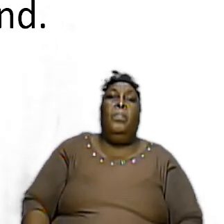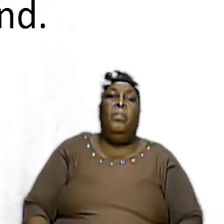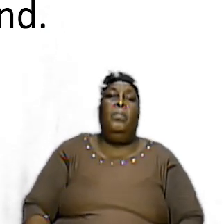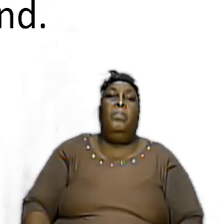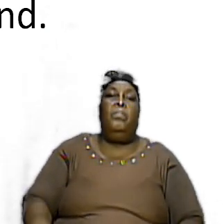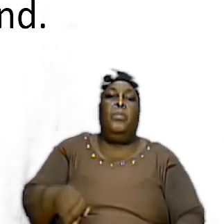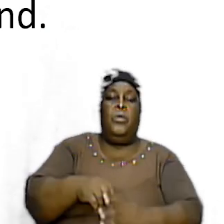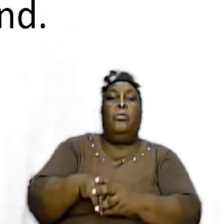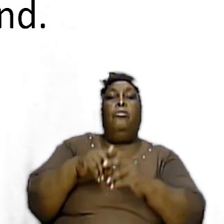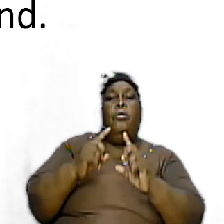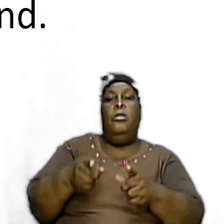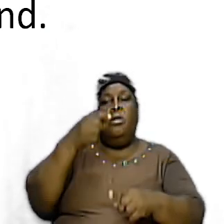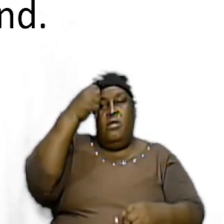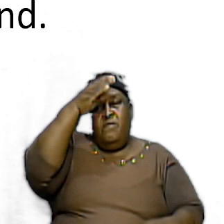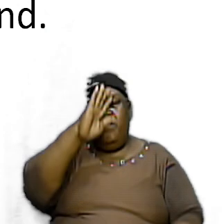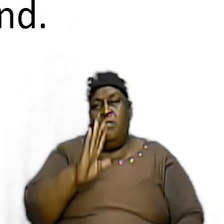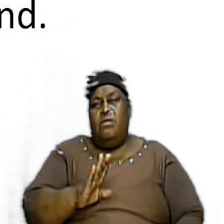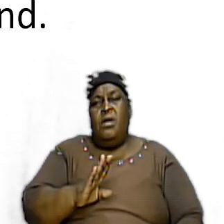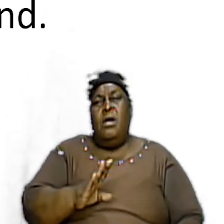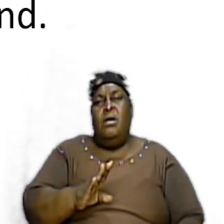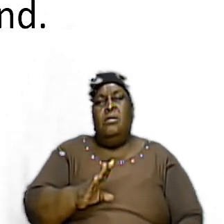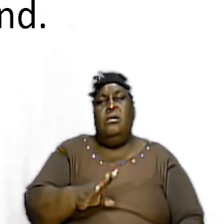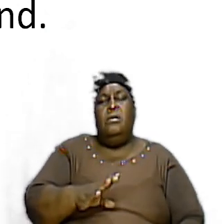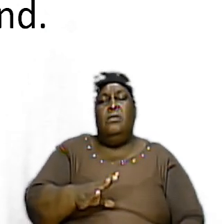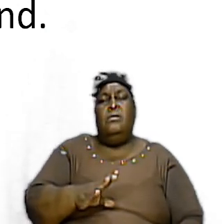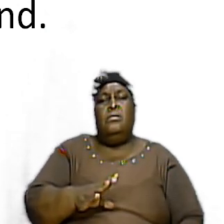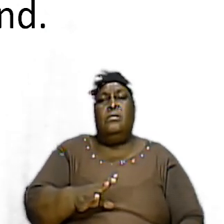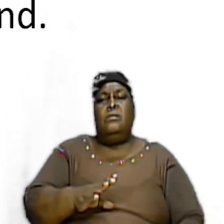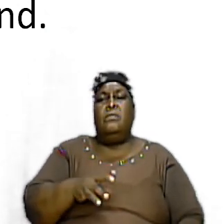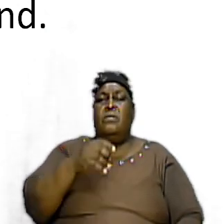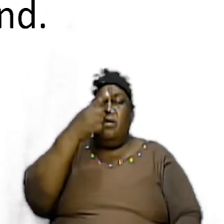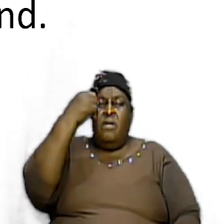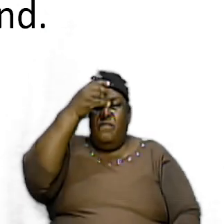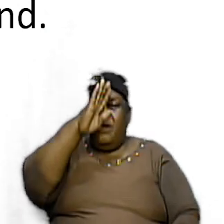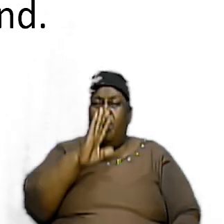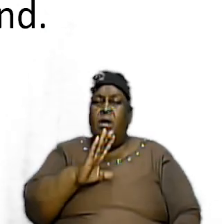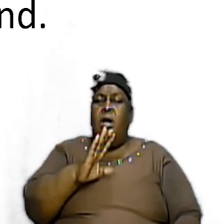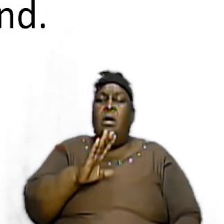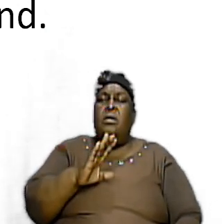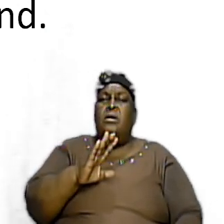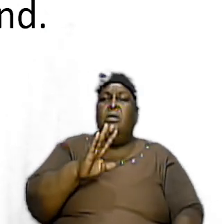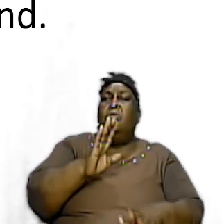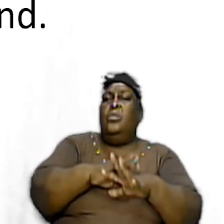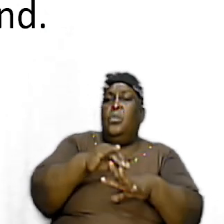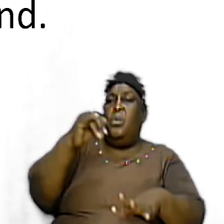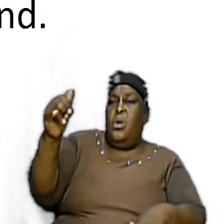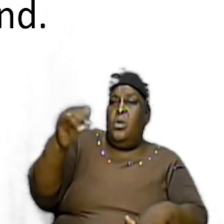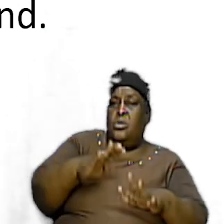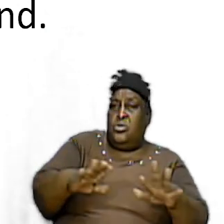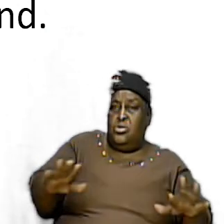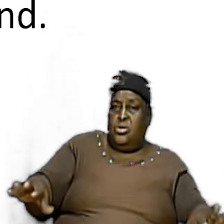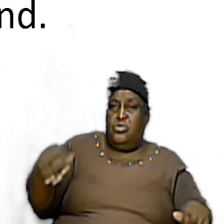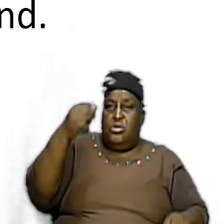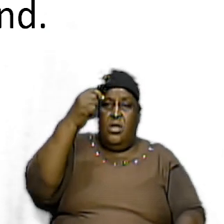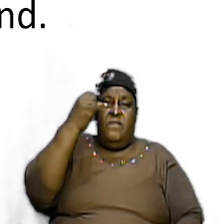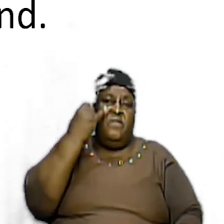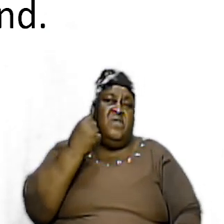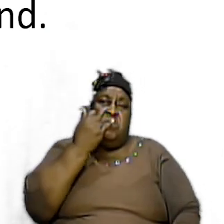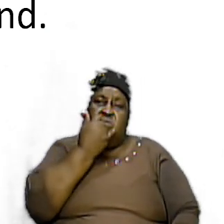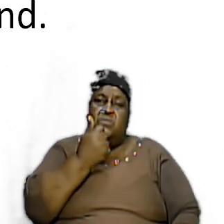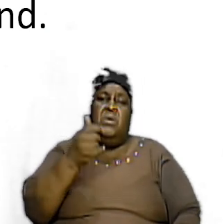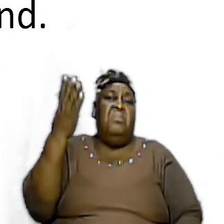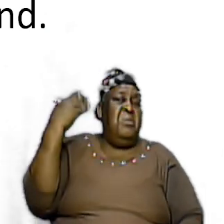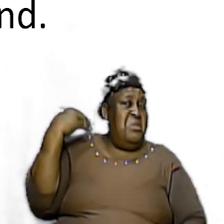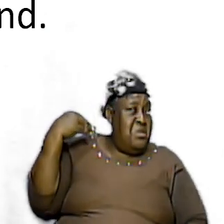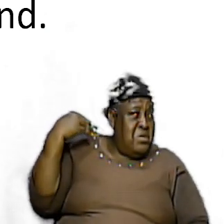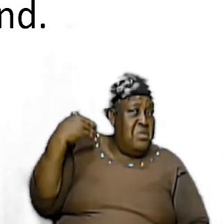order for God quite in order for God to walk to call the children of Israel back there